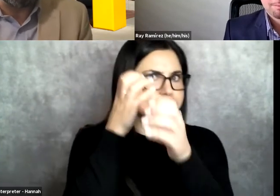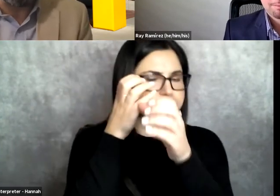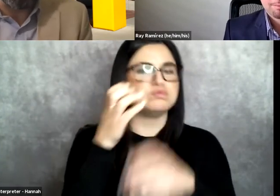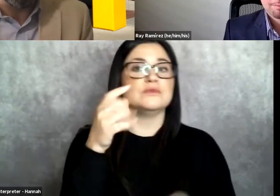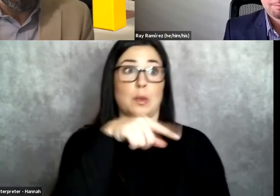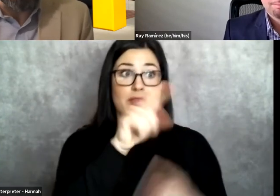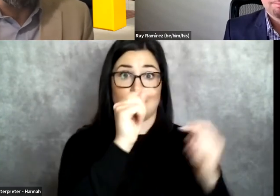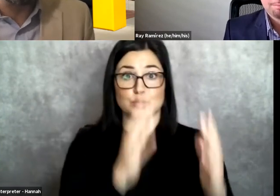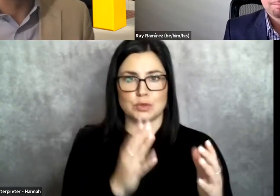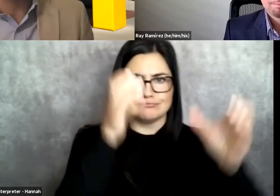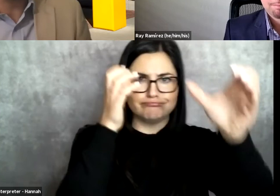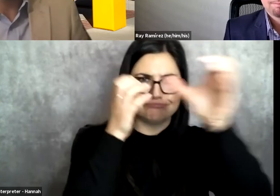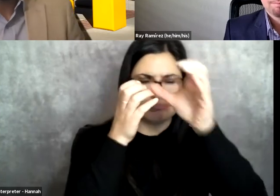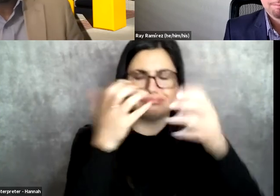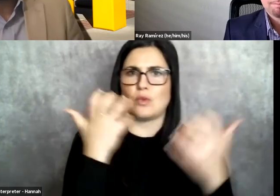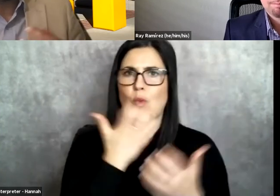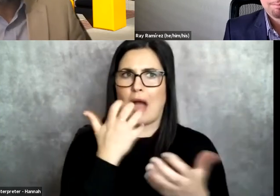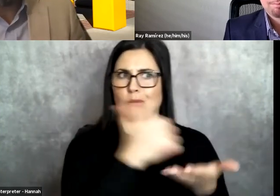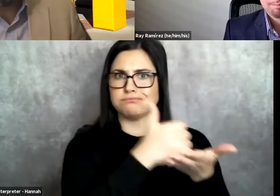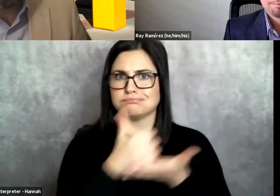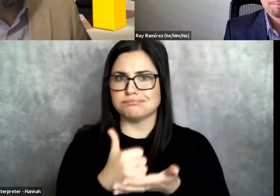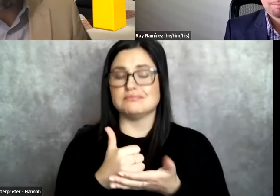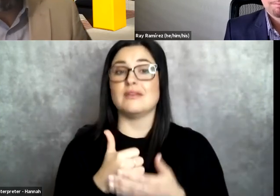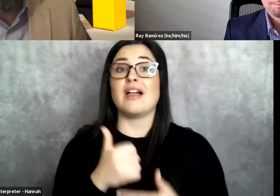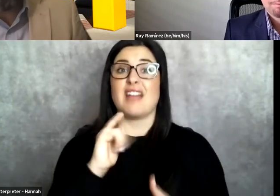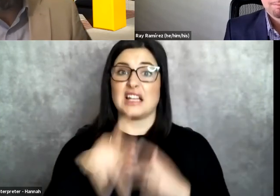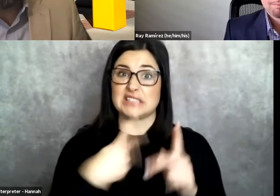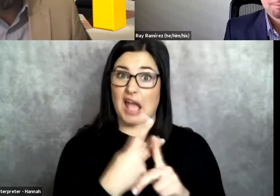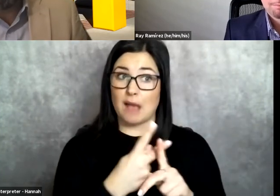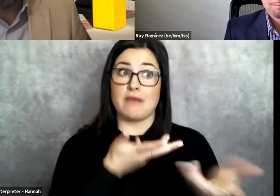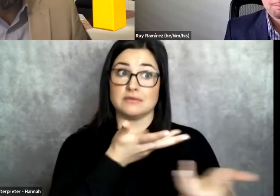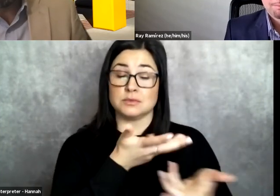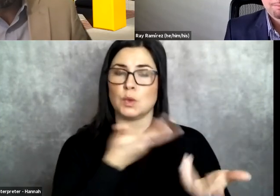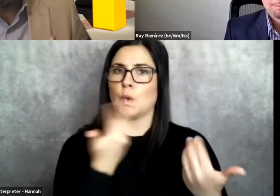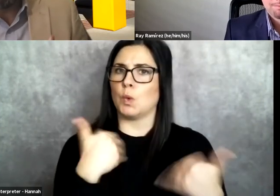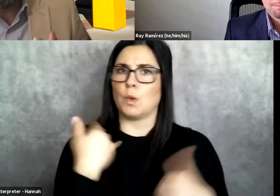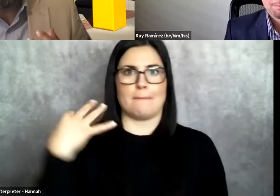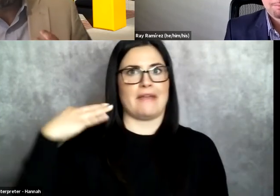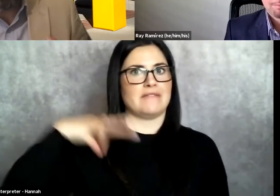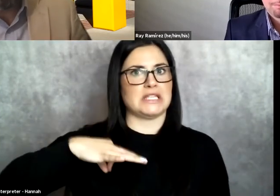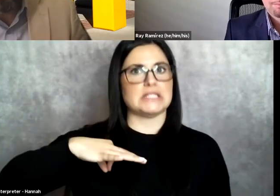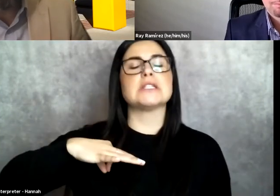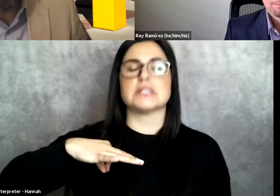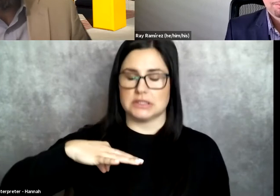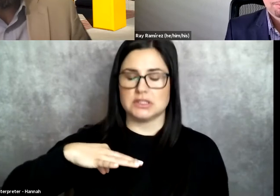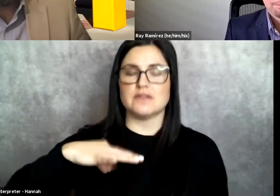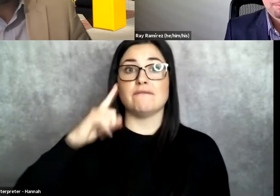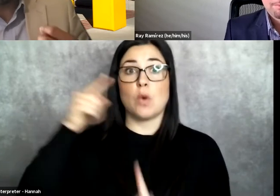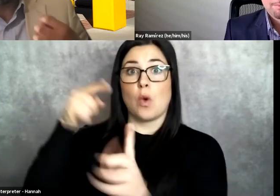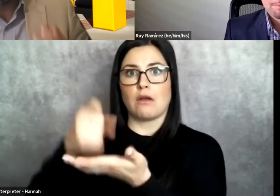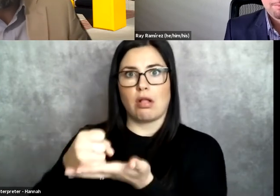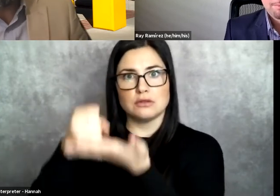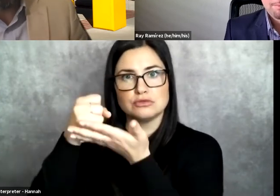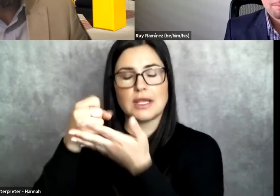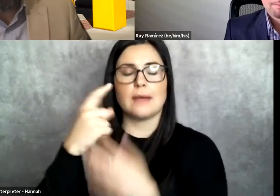more specifically maybe in your field, right? And so those conversations are so much fruitful to your scholarship and